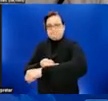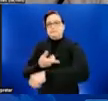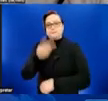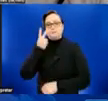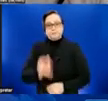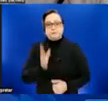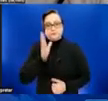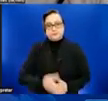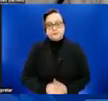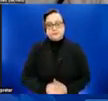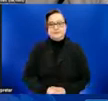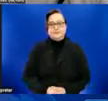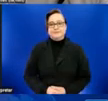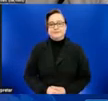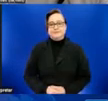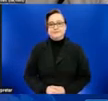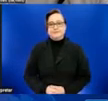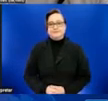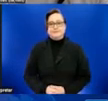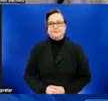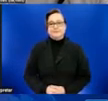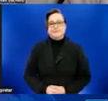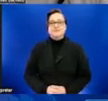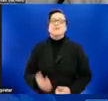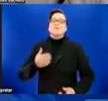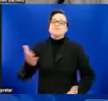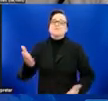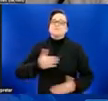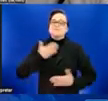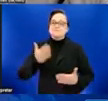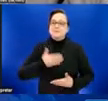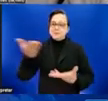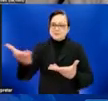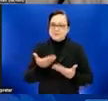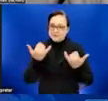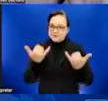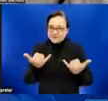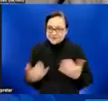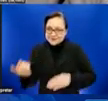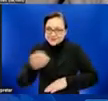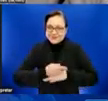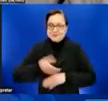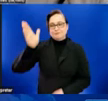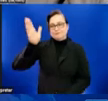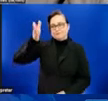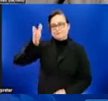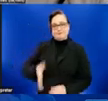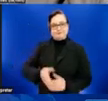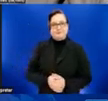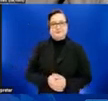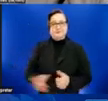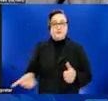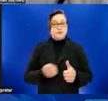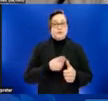It's a great pleasure for me to introduce today's speakers. Our first speaker is Lieutenant